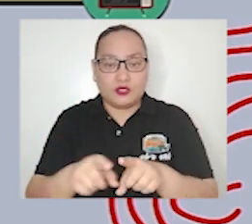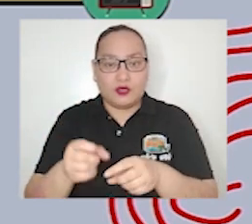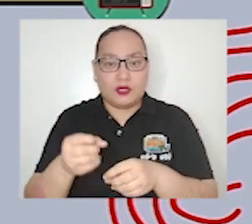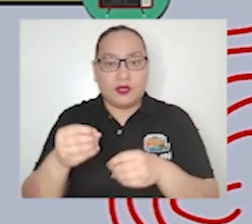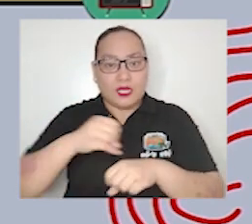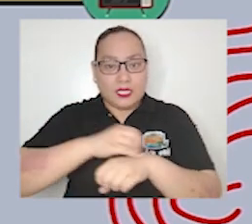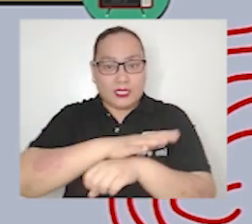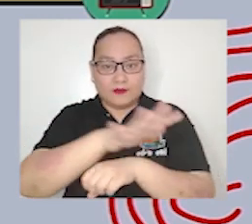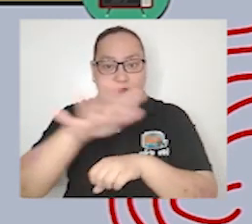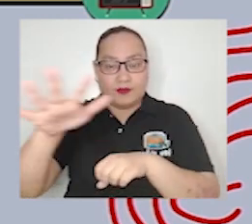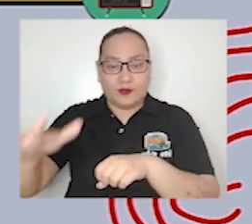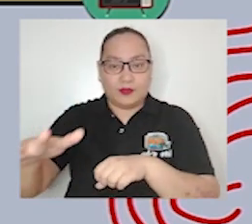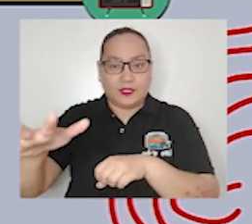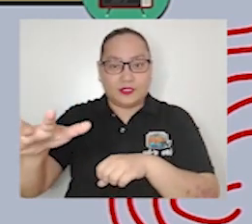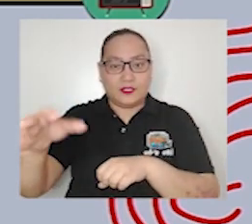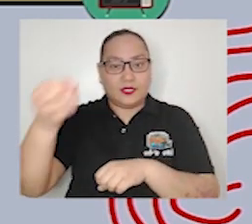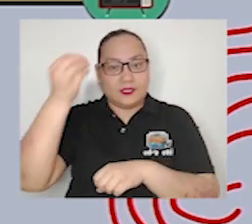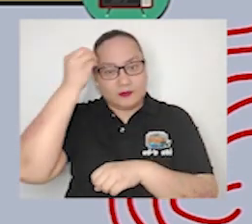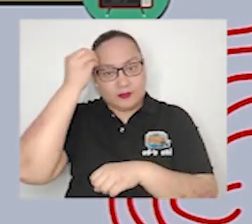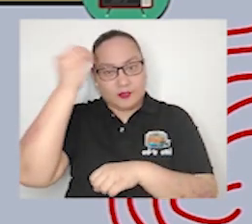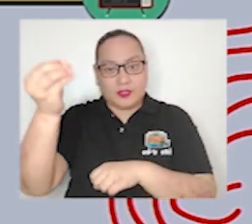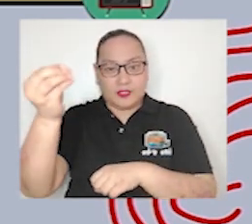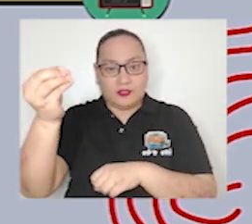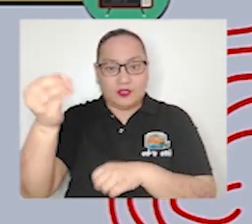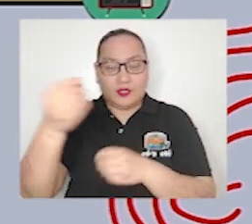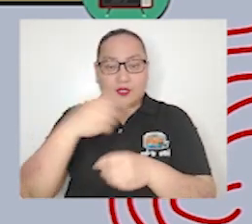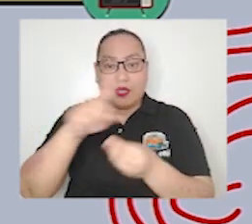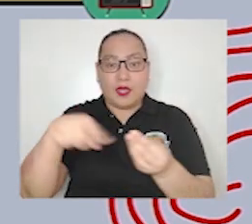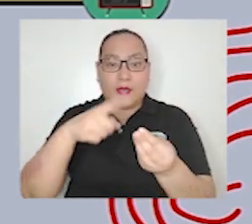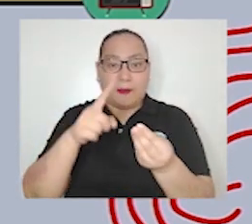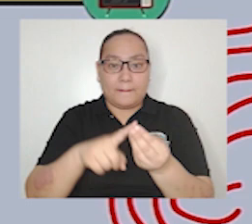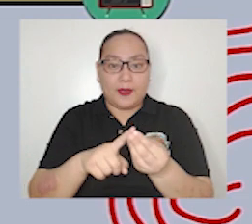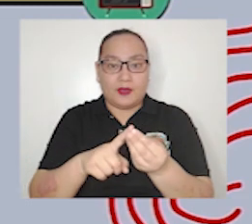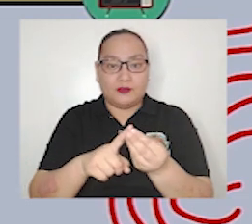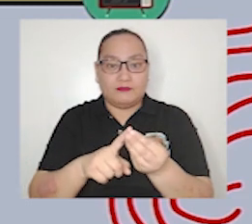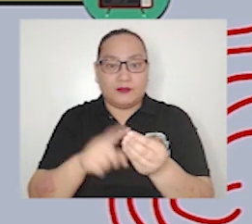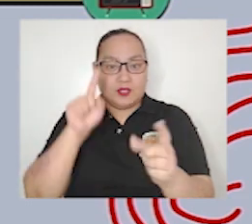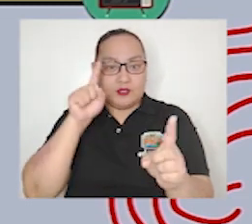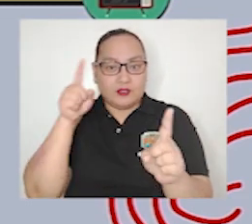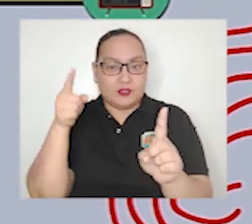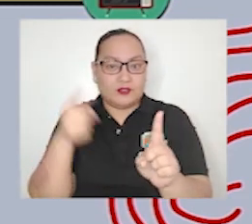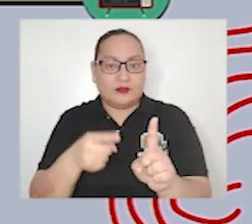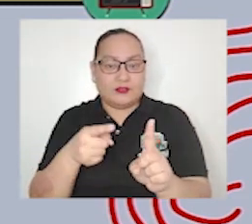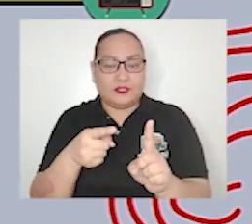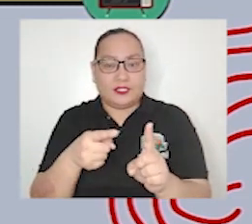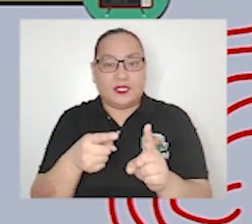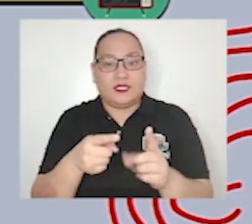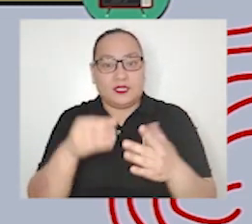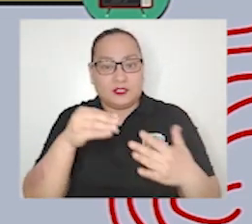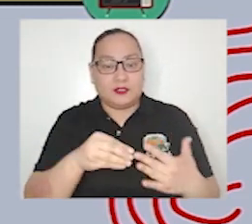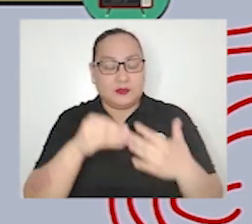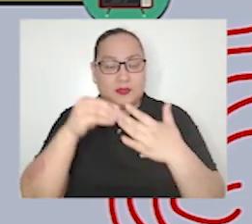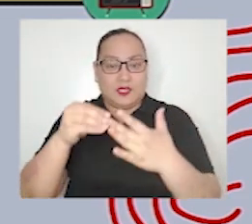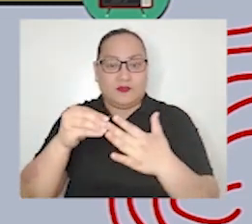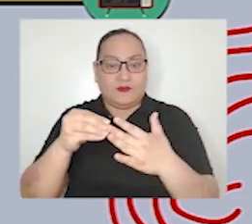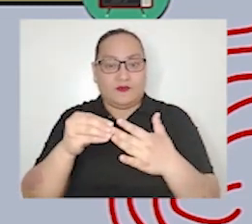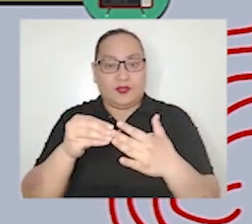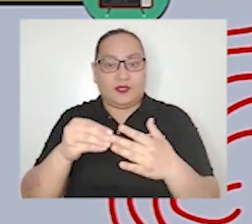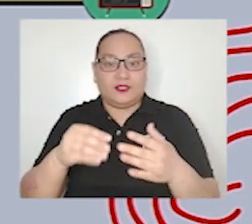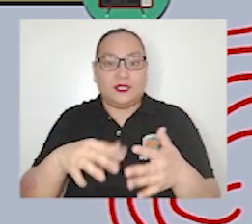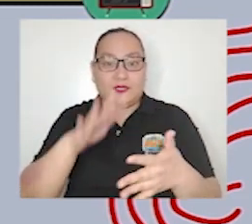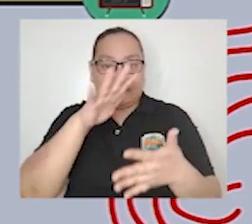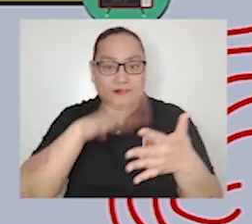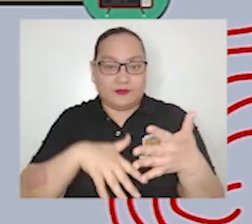in certain cases the opinion of people is diverted to another direction sometimes